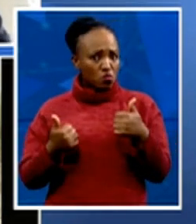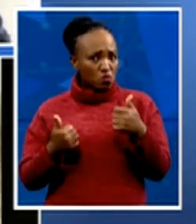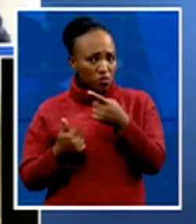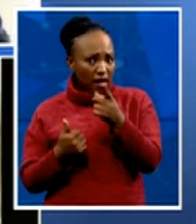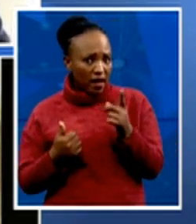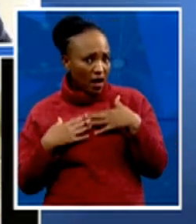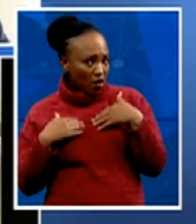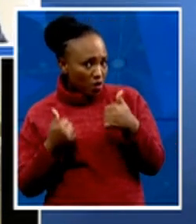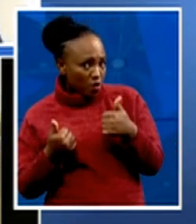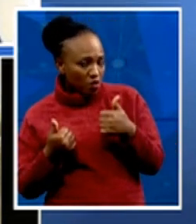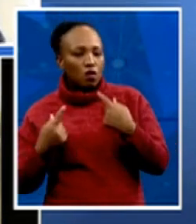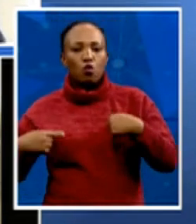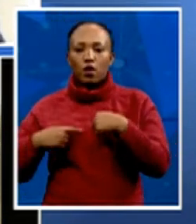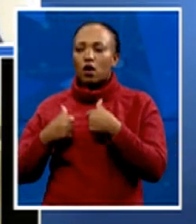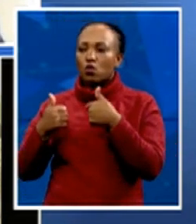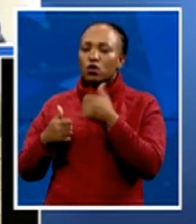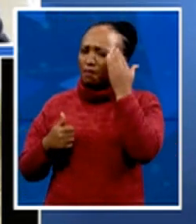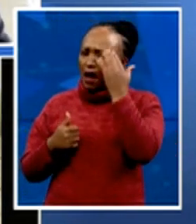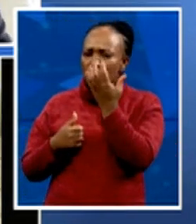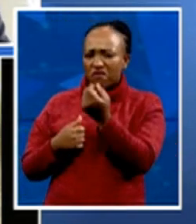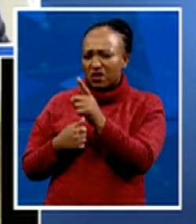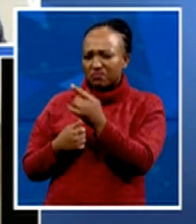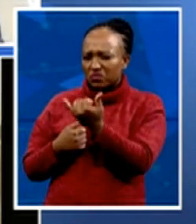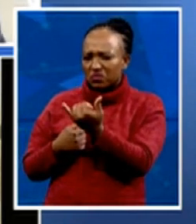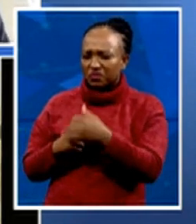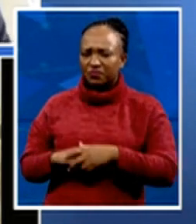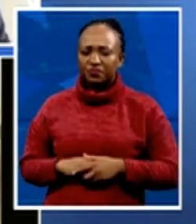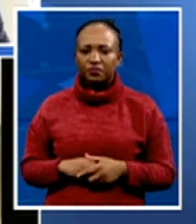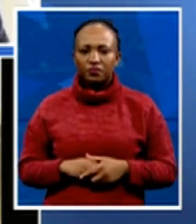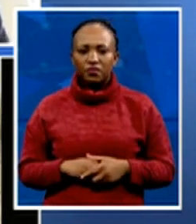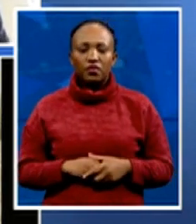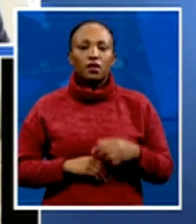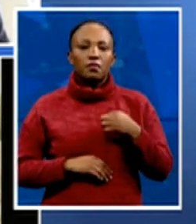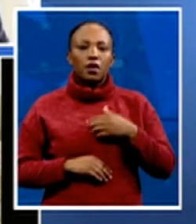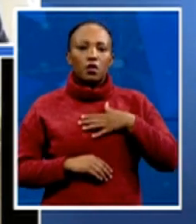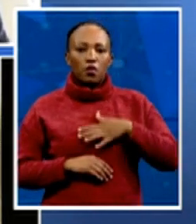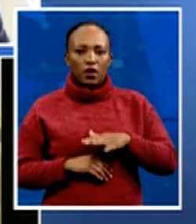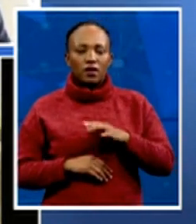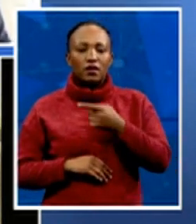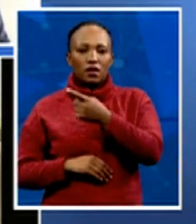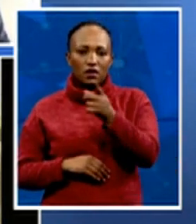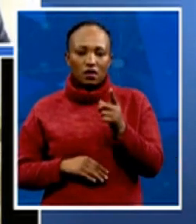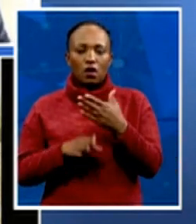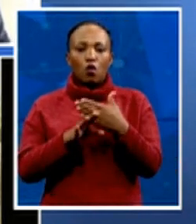mind this morning, Mzuki Si? Yes, I just want to ask all the panel that is in there regarding with